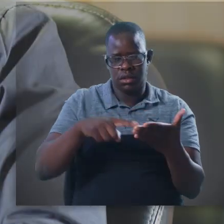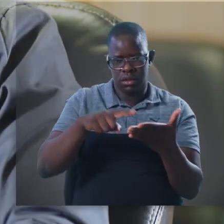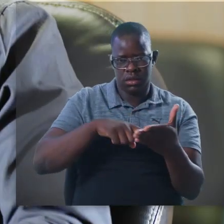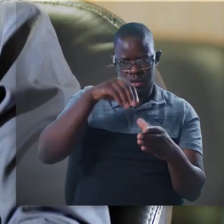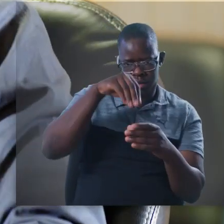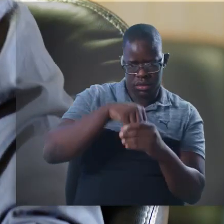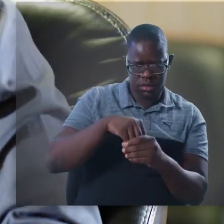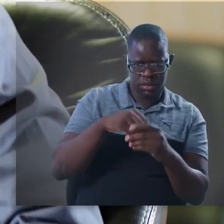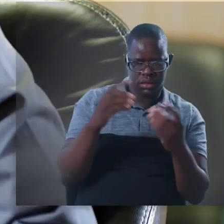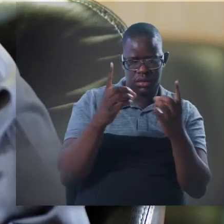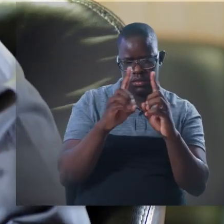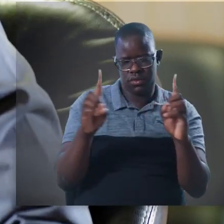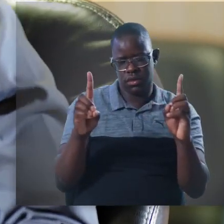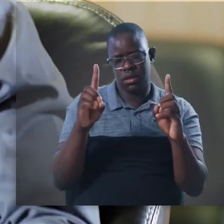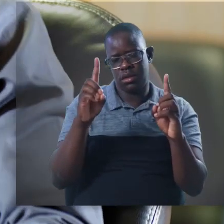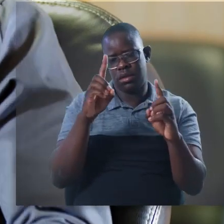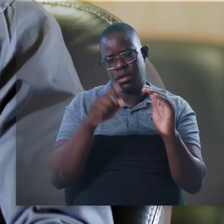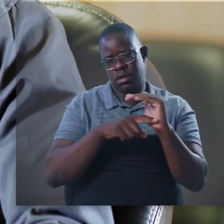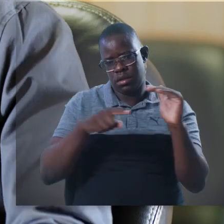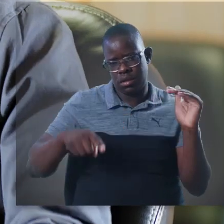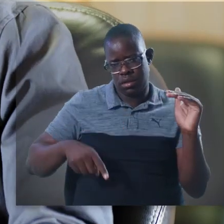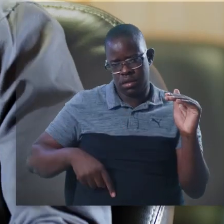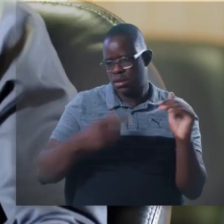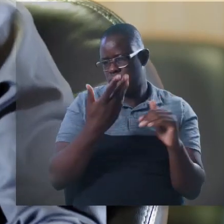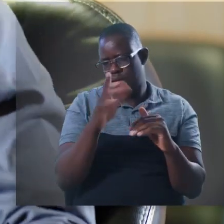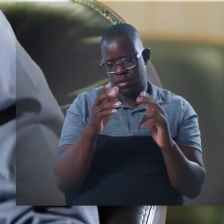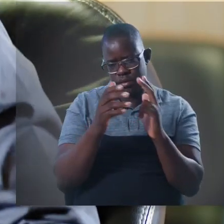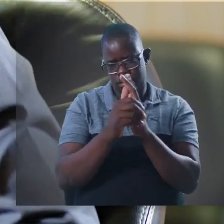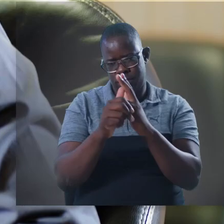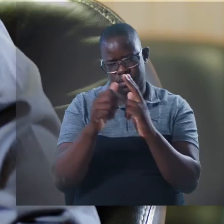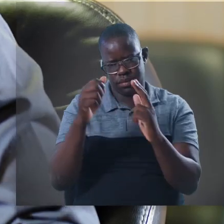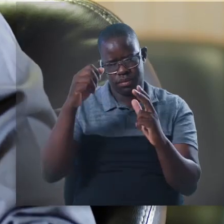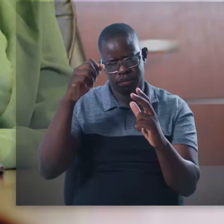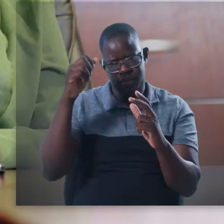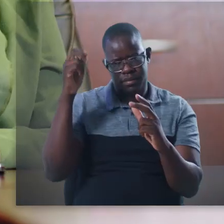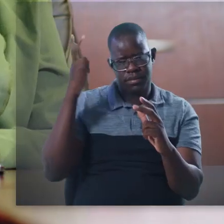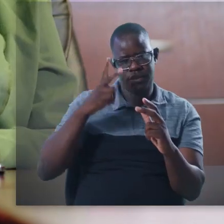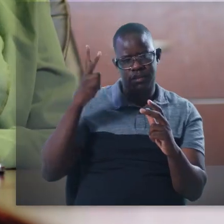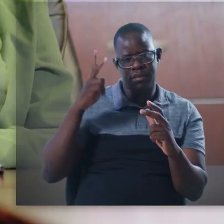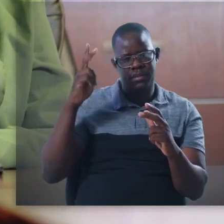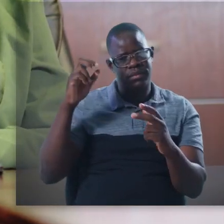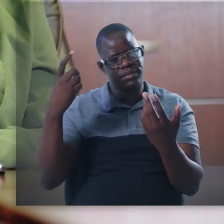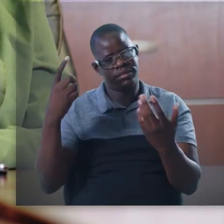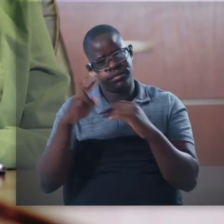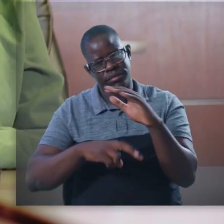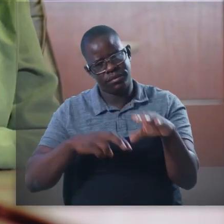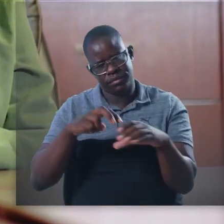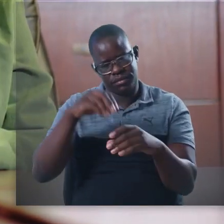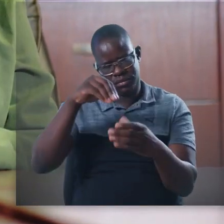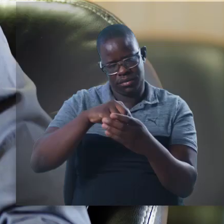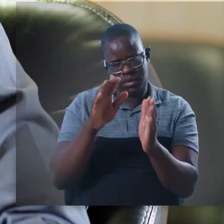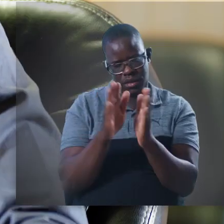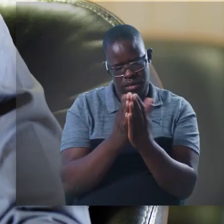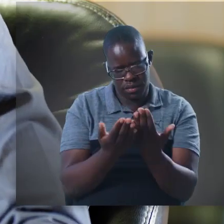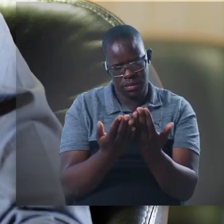You see, usually, during an election, especially in a democratic society, you see, all the contesting political